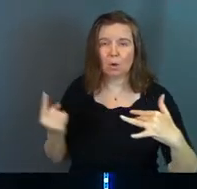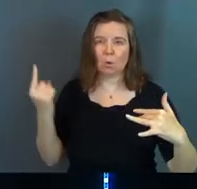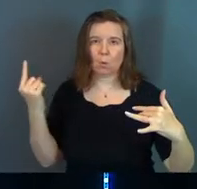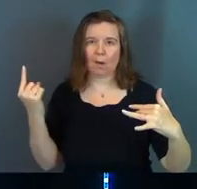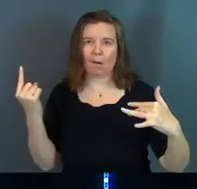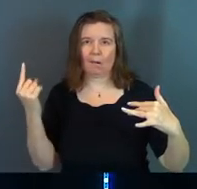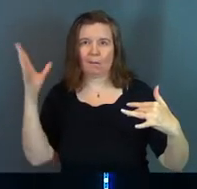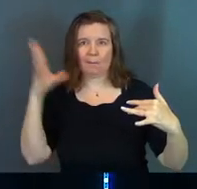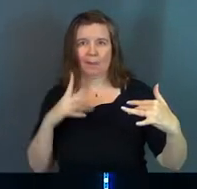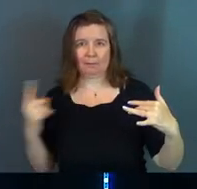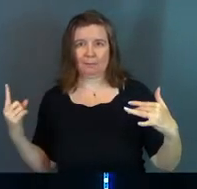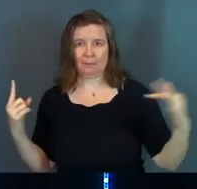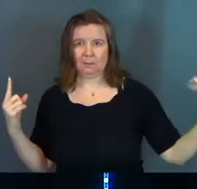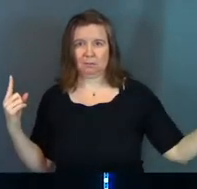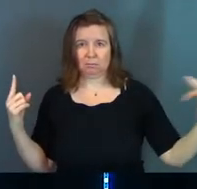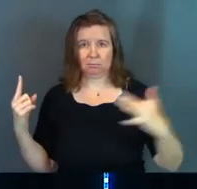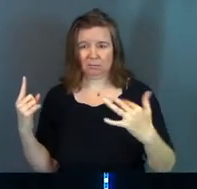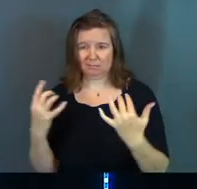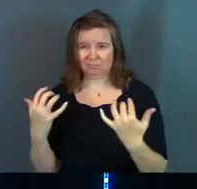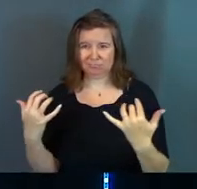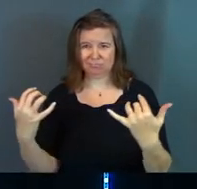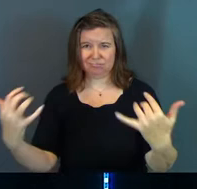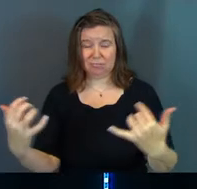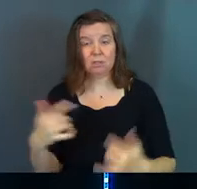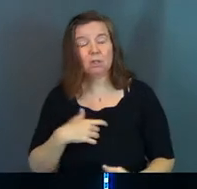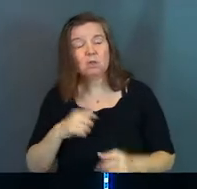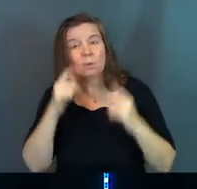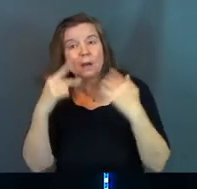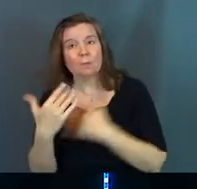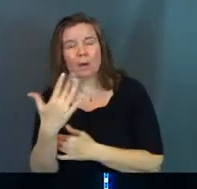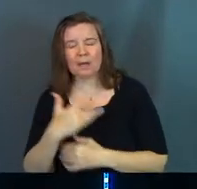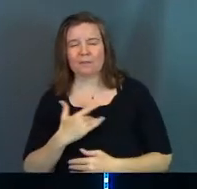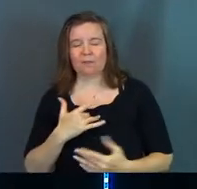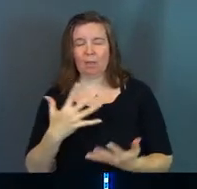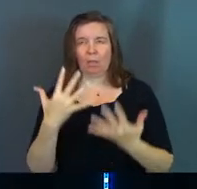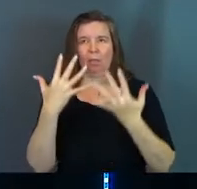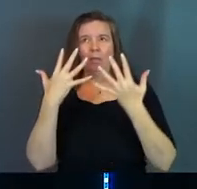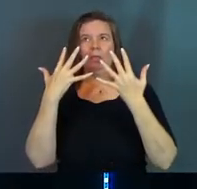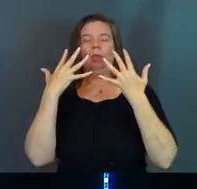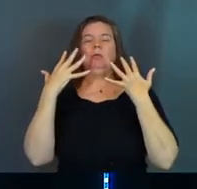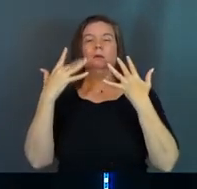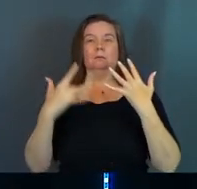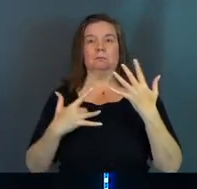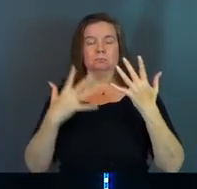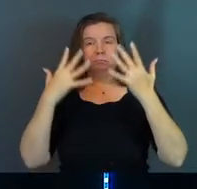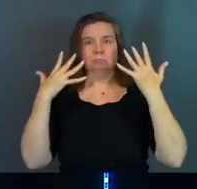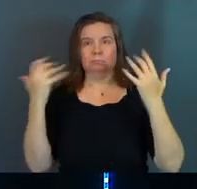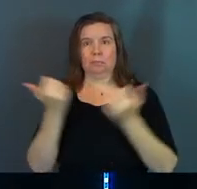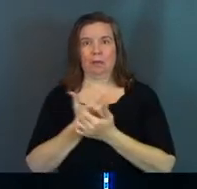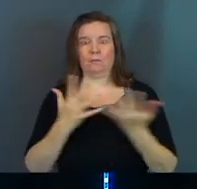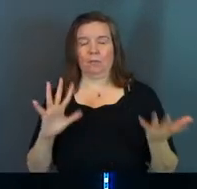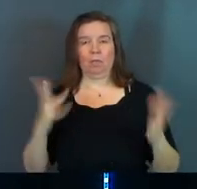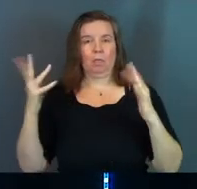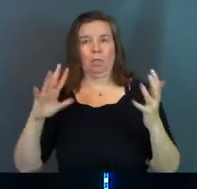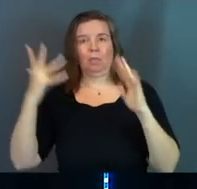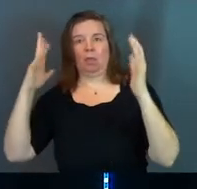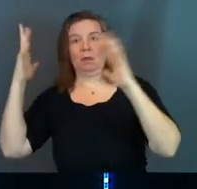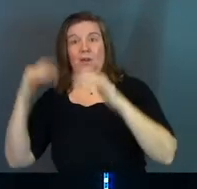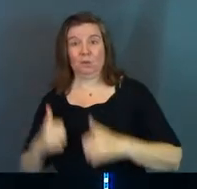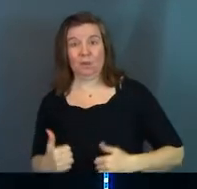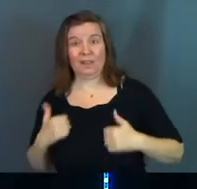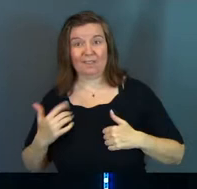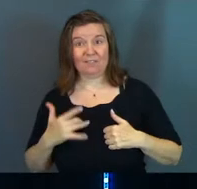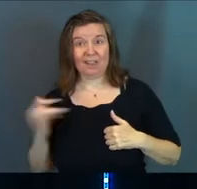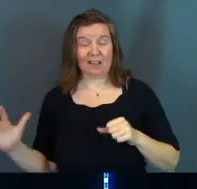You ever wake up in the morning and feel like there's an entire army that came against you just in your life?